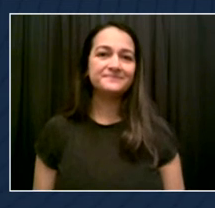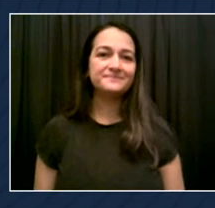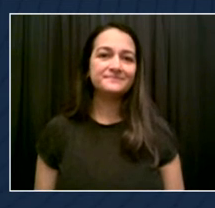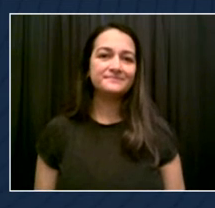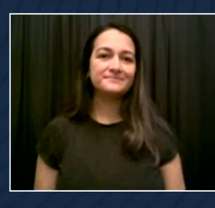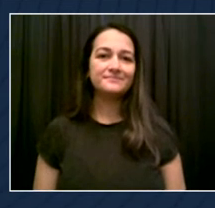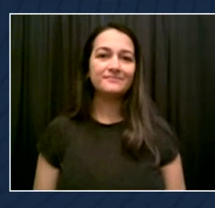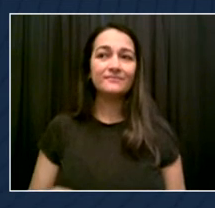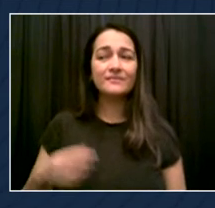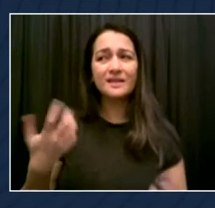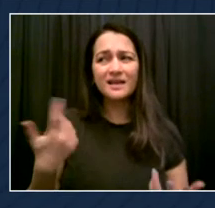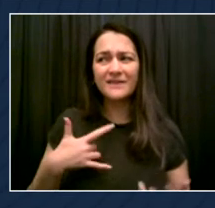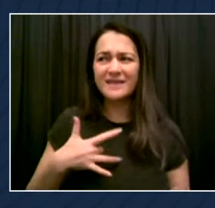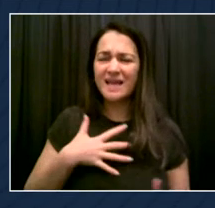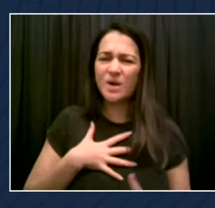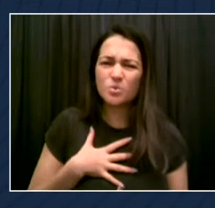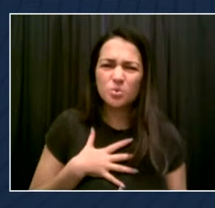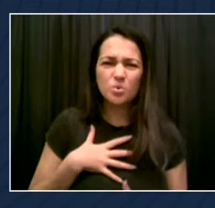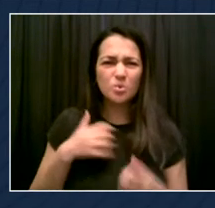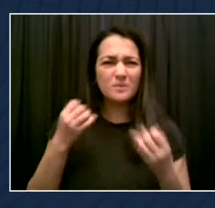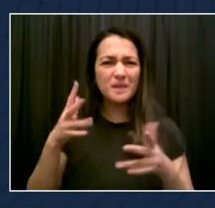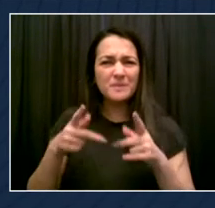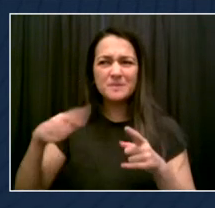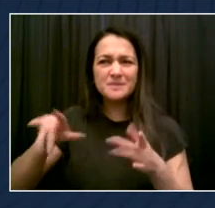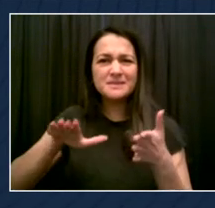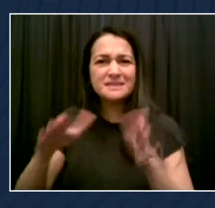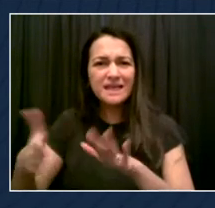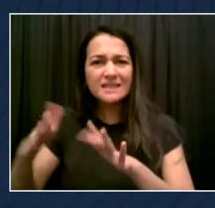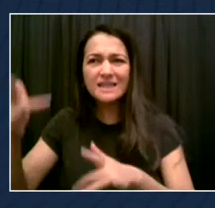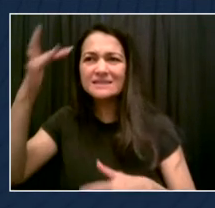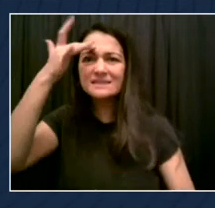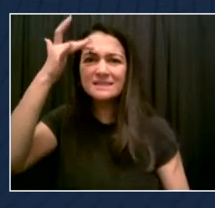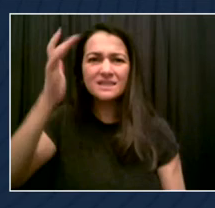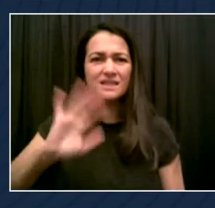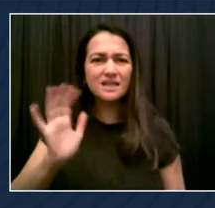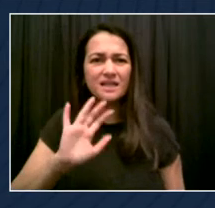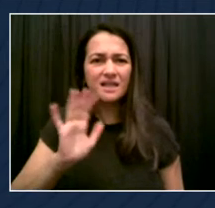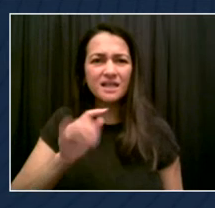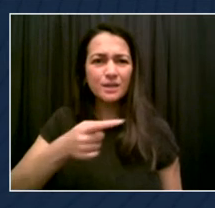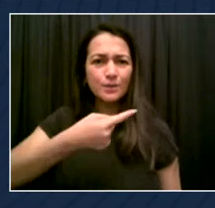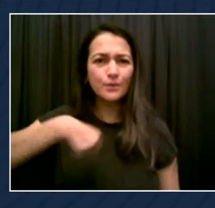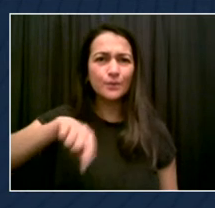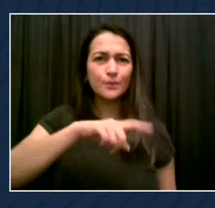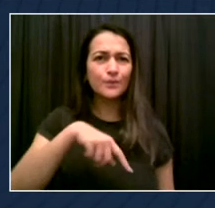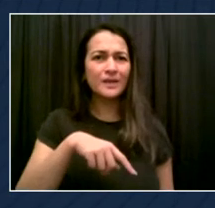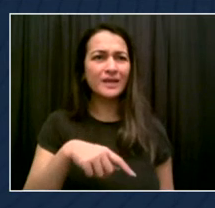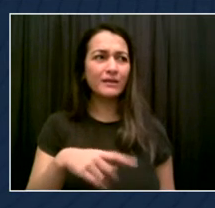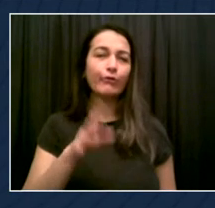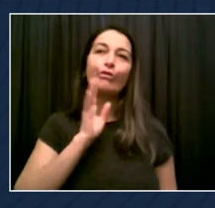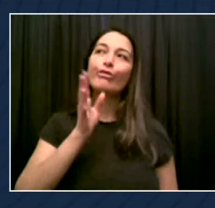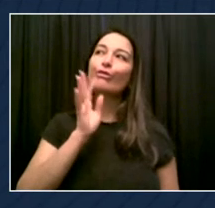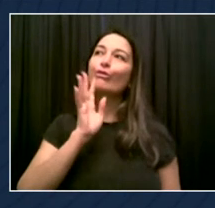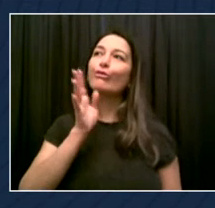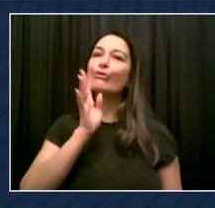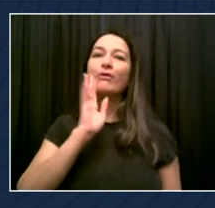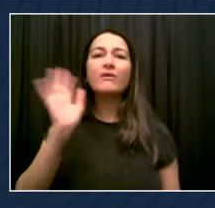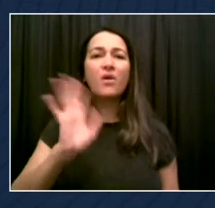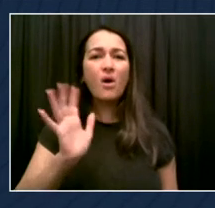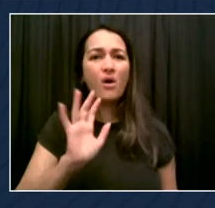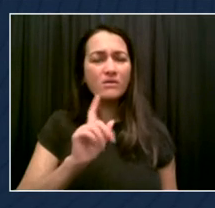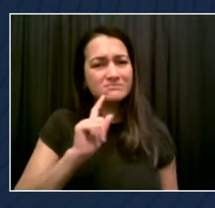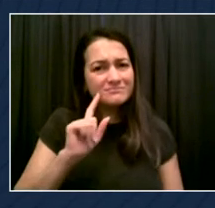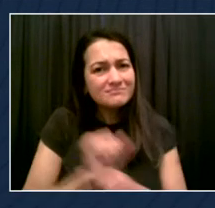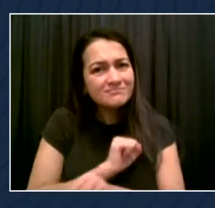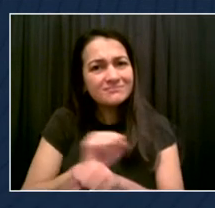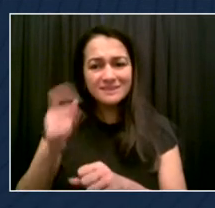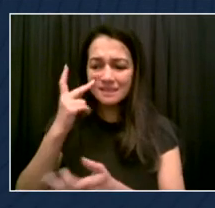conversation for us. You'll forgive my passion to all the naysayers, but unless you could